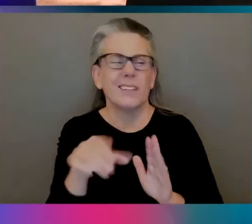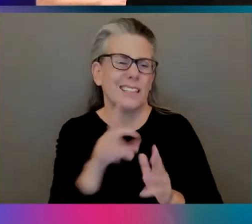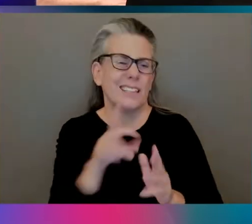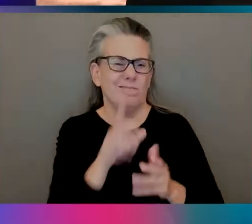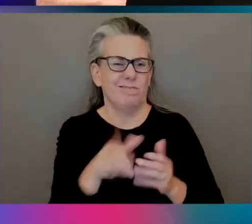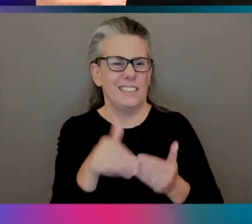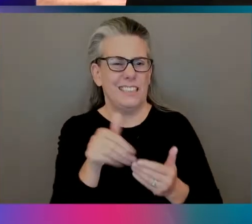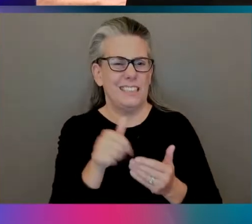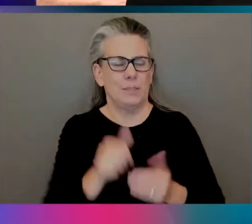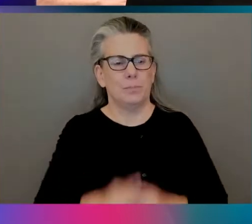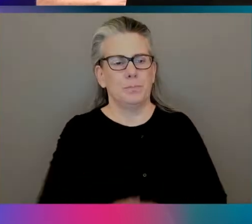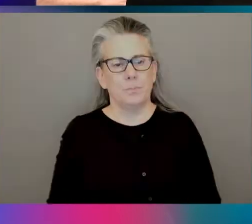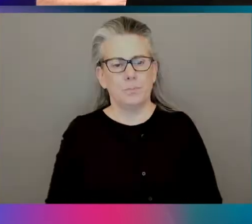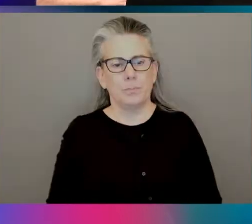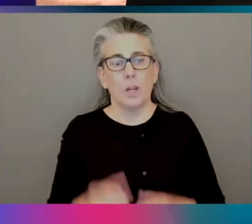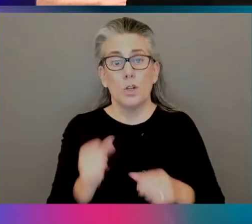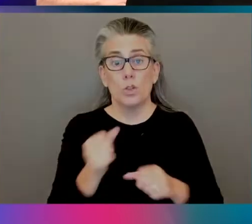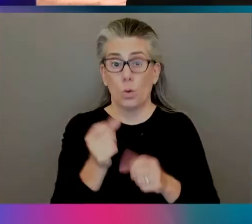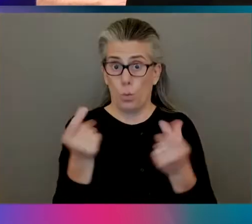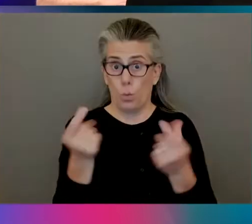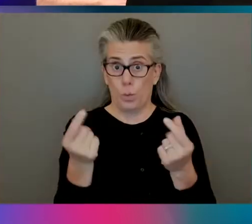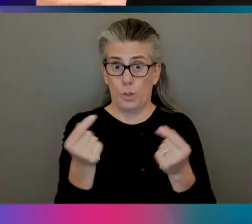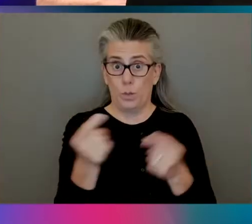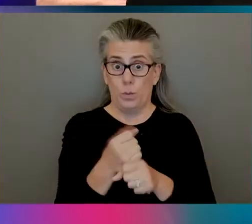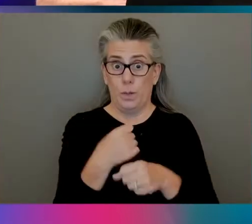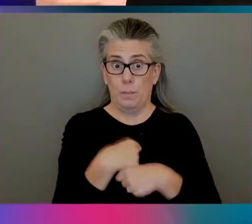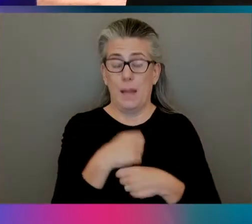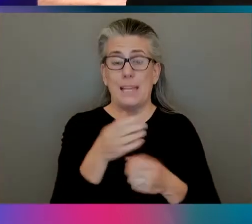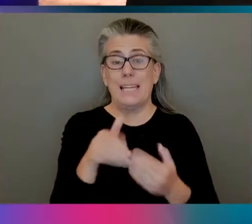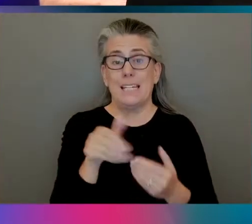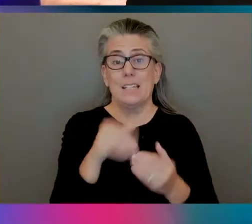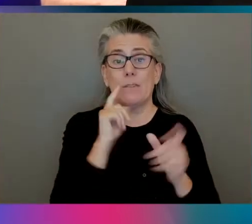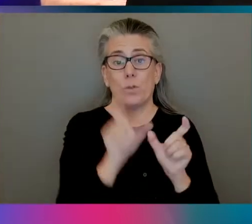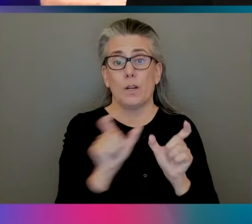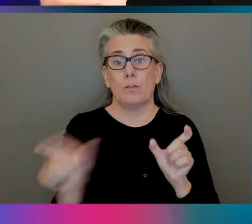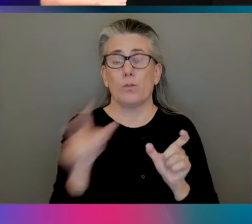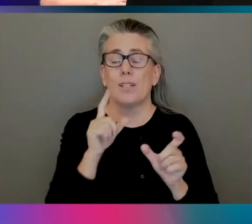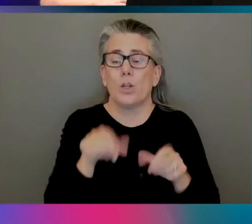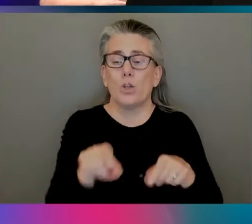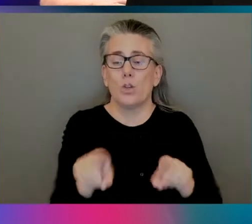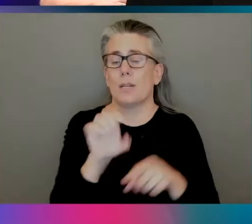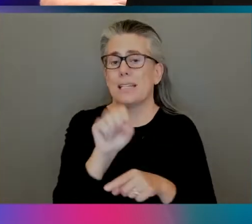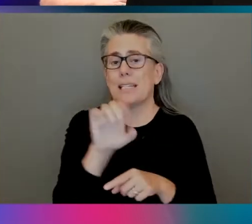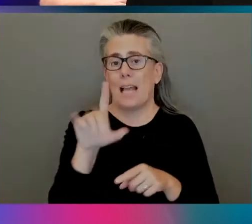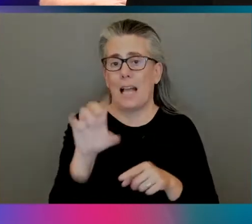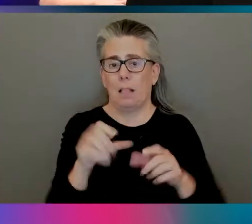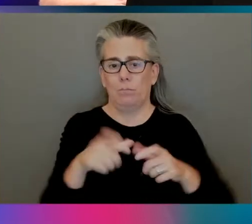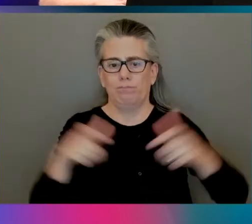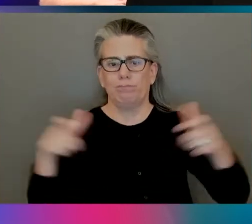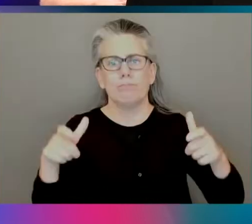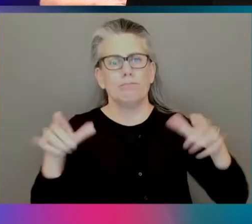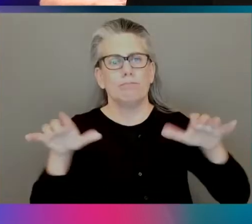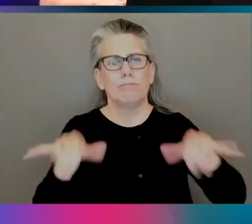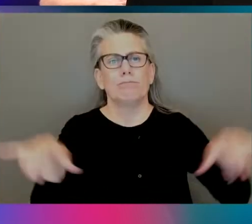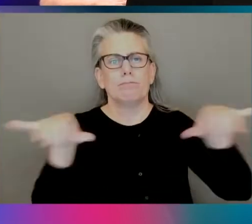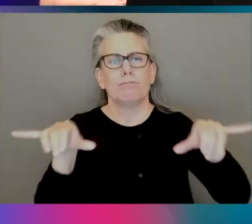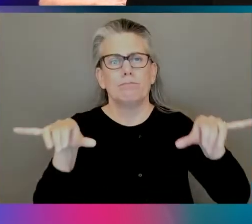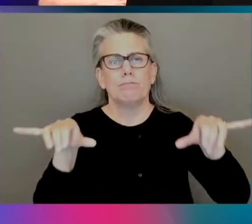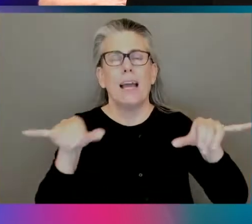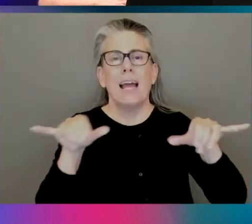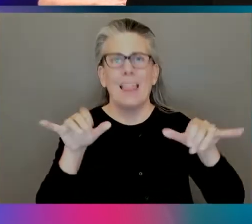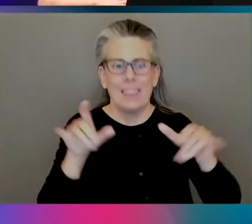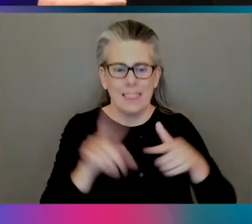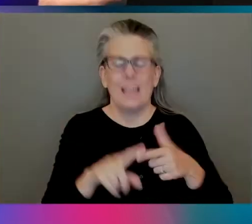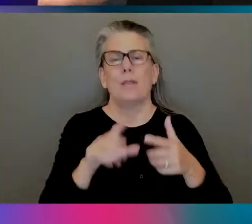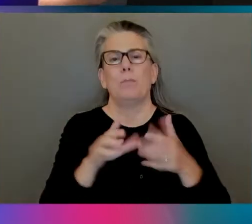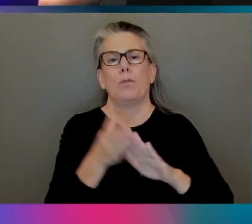What we do is we make it easy to inference at scale, right? And if you're inferencing at scale, all of a sudden, performance becomes a factor. And there's two